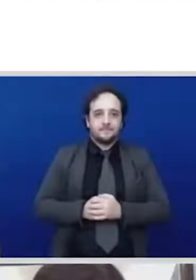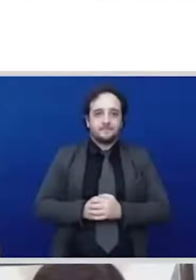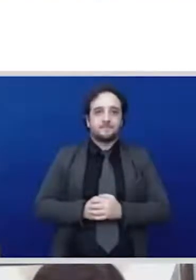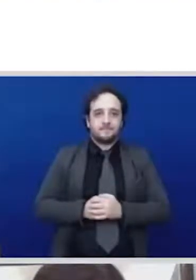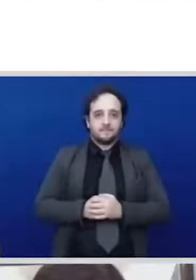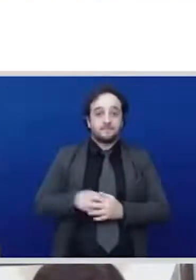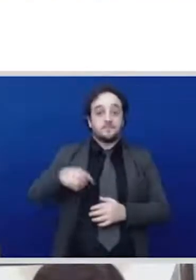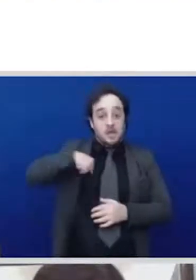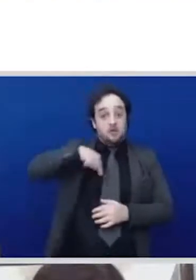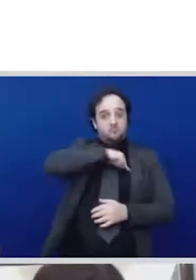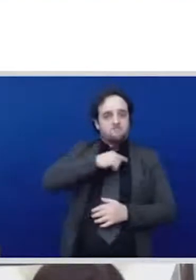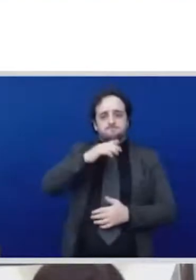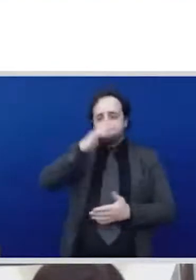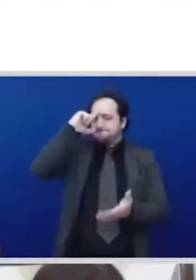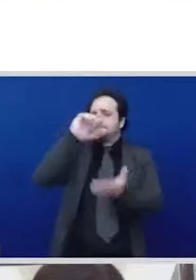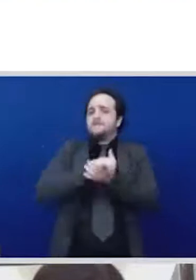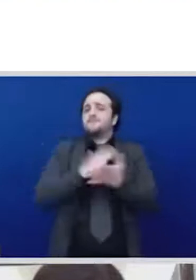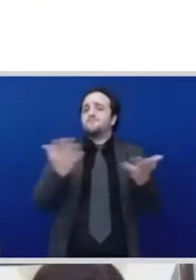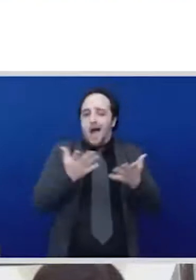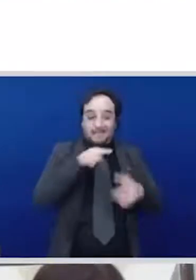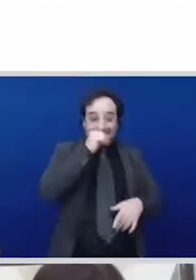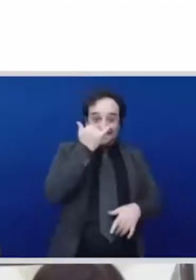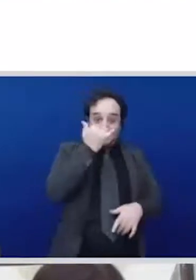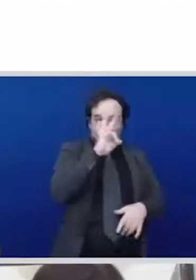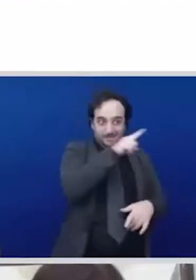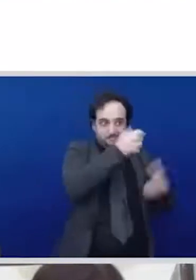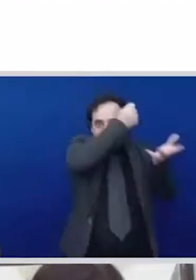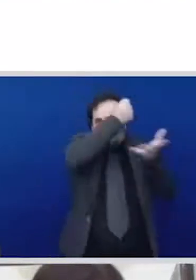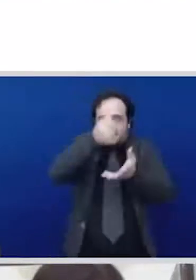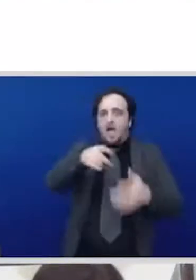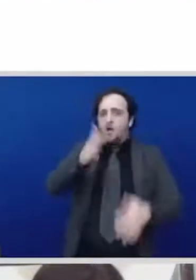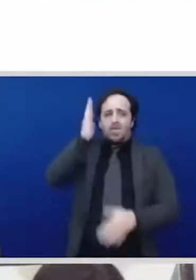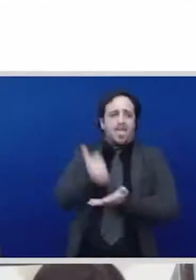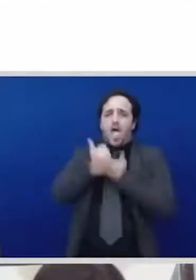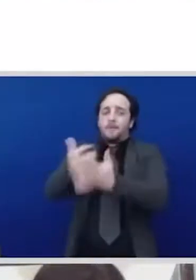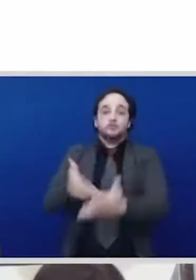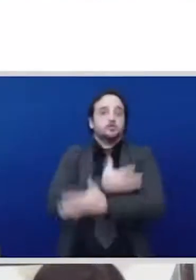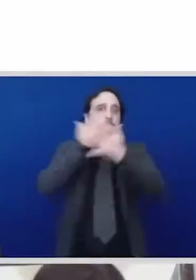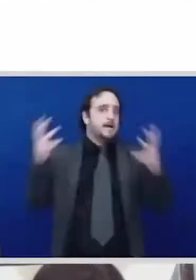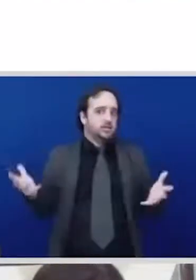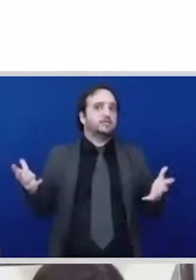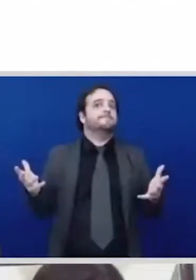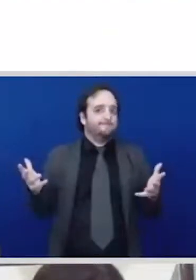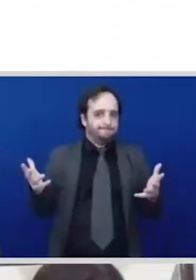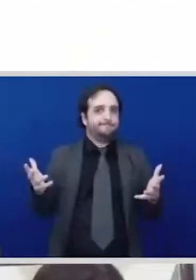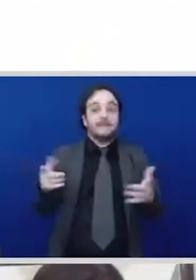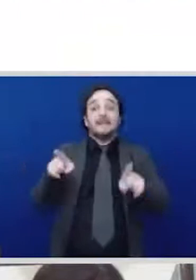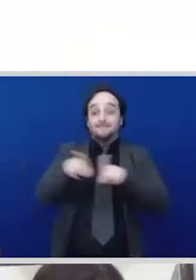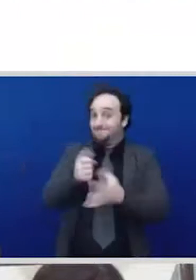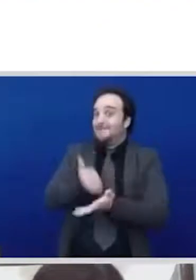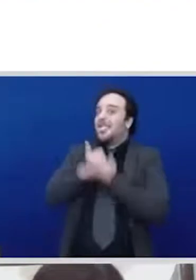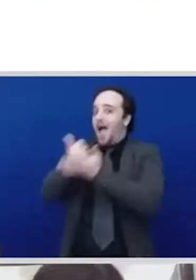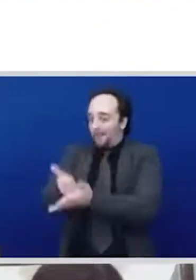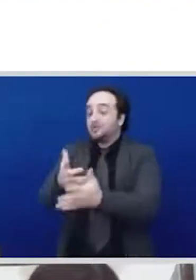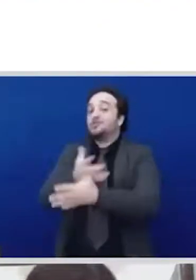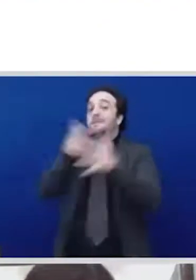carrying double duties not only right they're the brand of childcare and education at the same time they also have